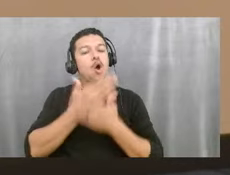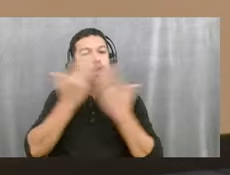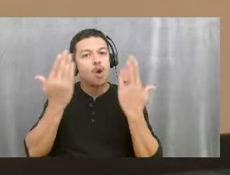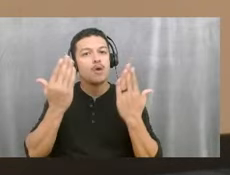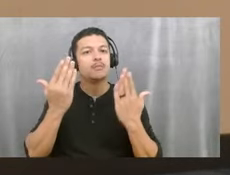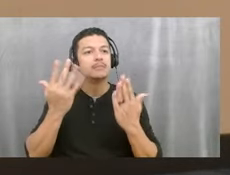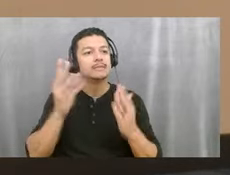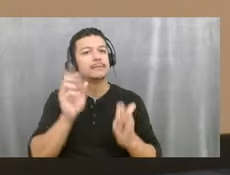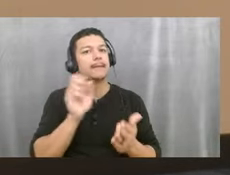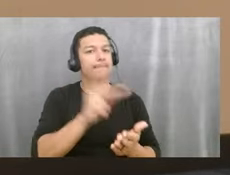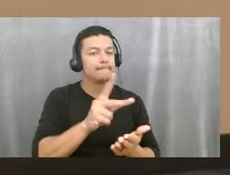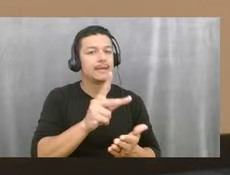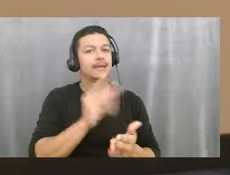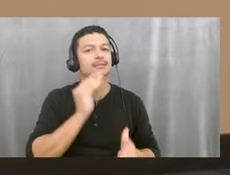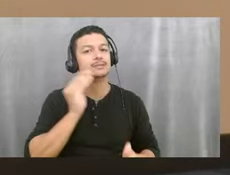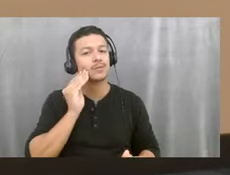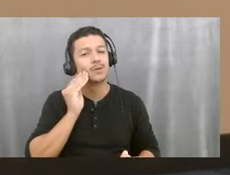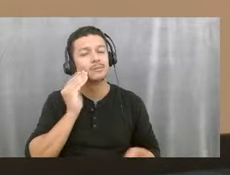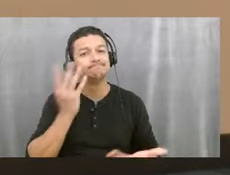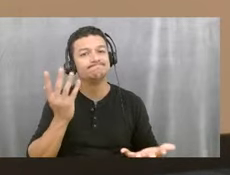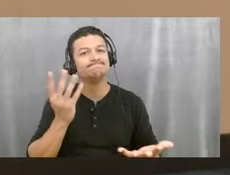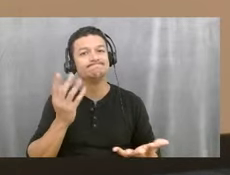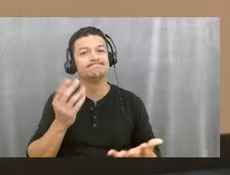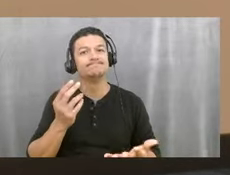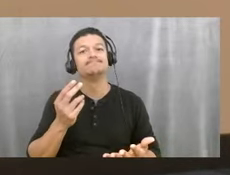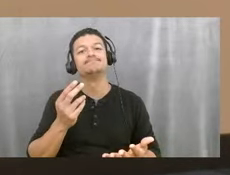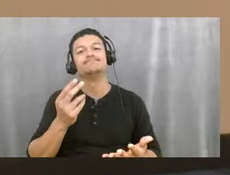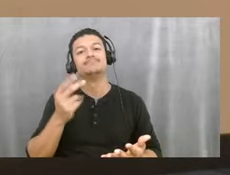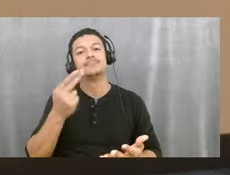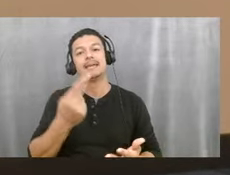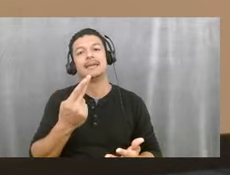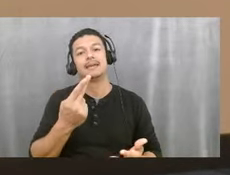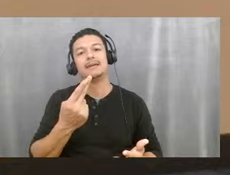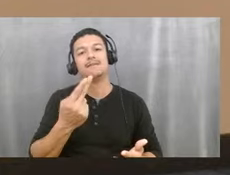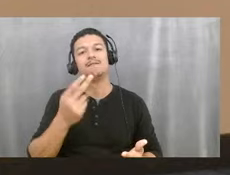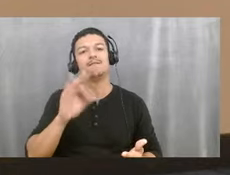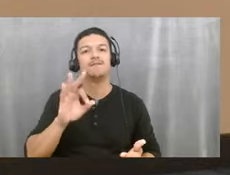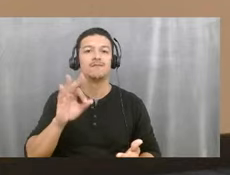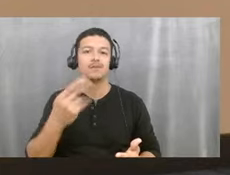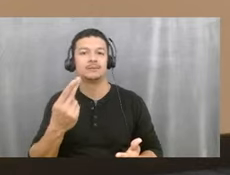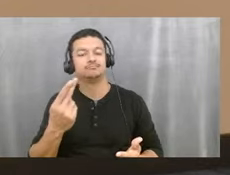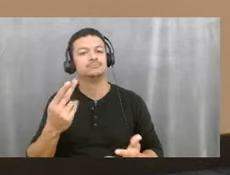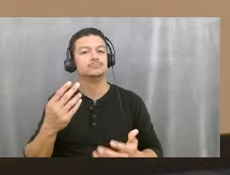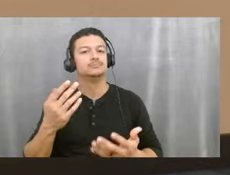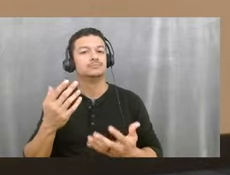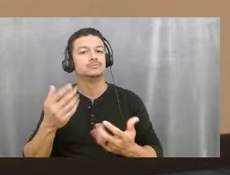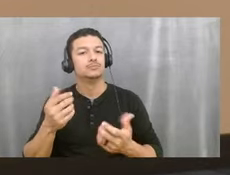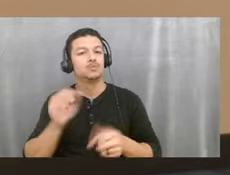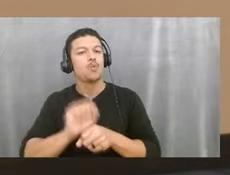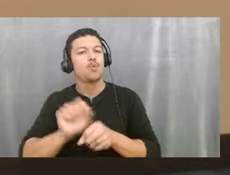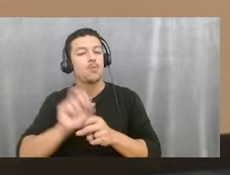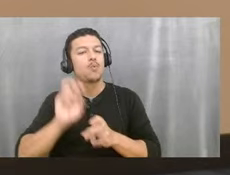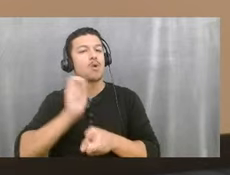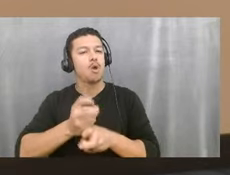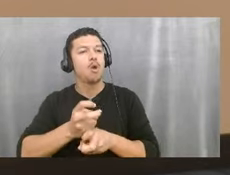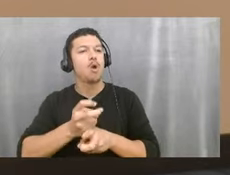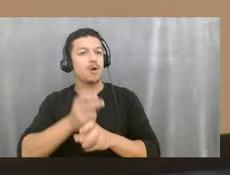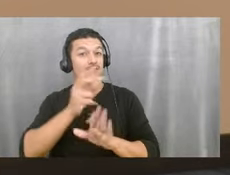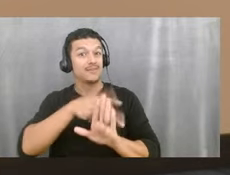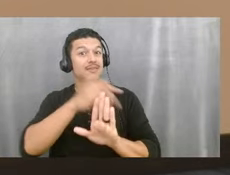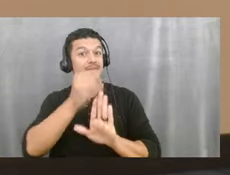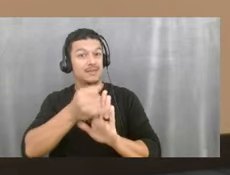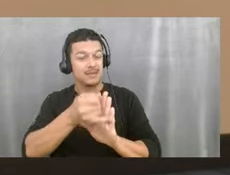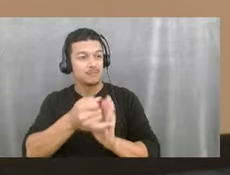Habitat for Humanity has worked very hard with some partners in the community to be able to bring this project to a very low cost